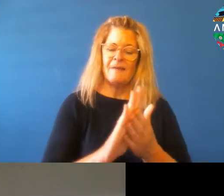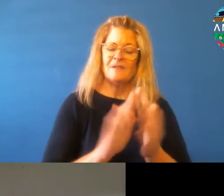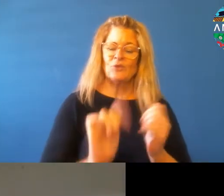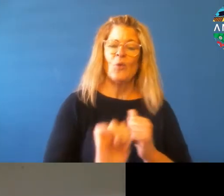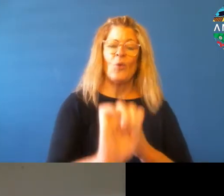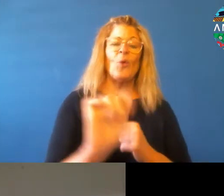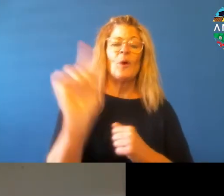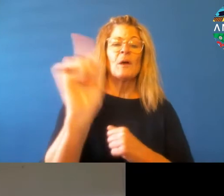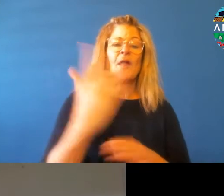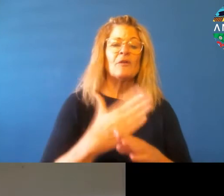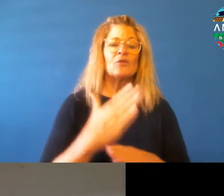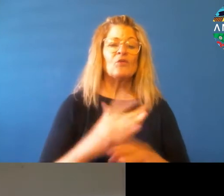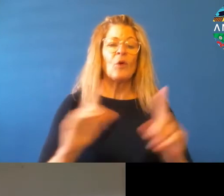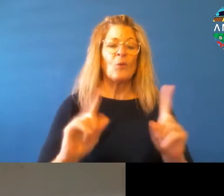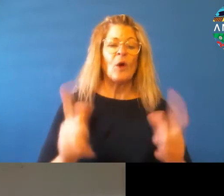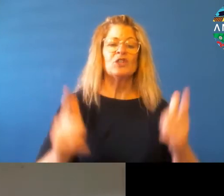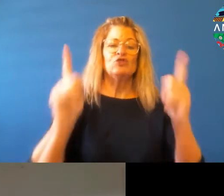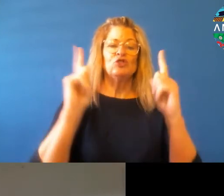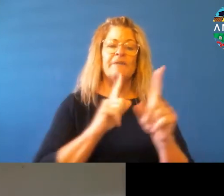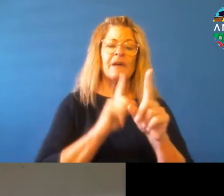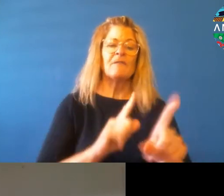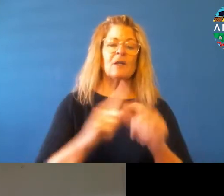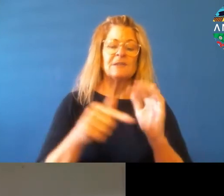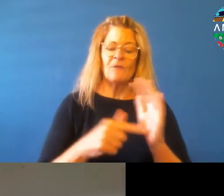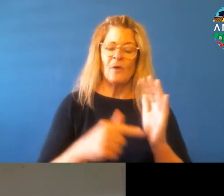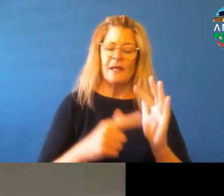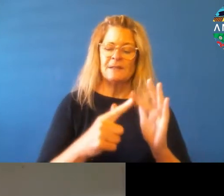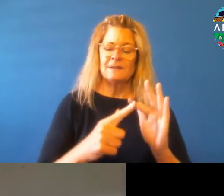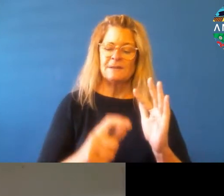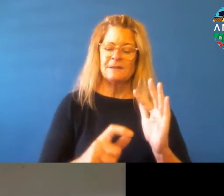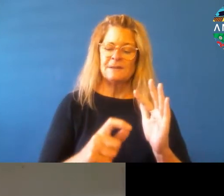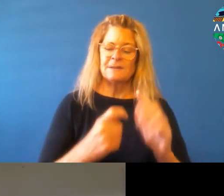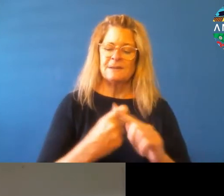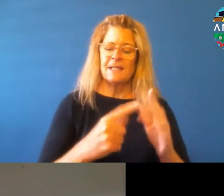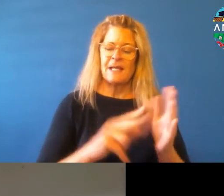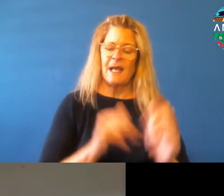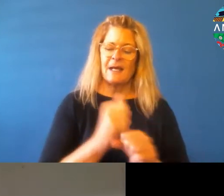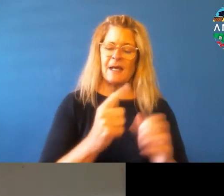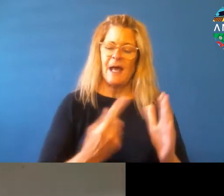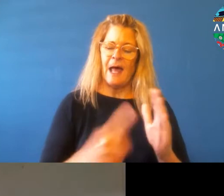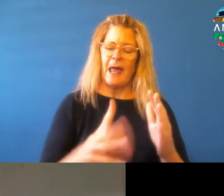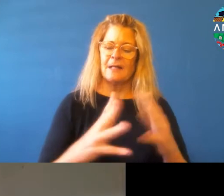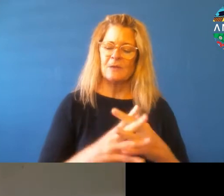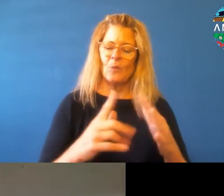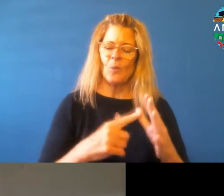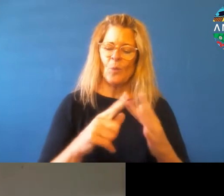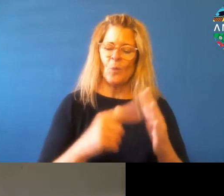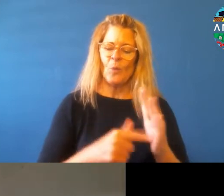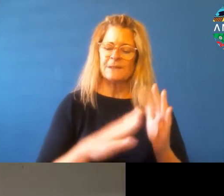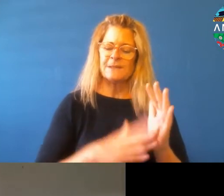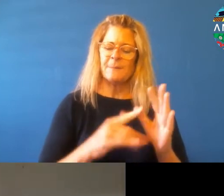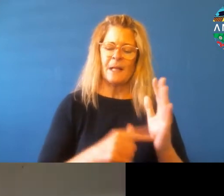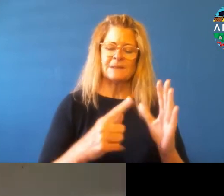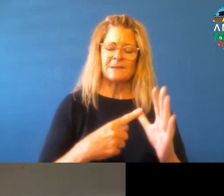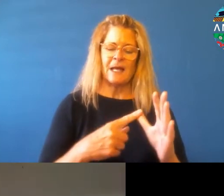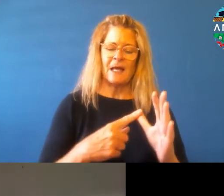is as, uh, advisor for the Takanga and, uh, Waitamata District Health Board. But how she got